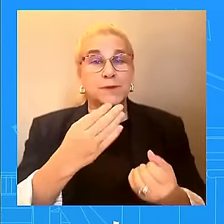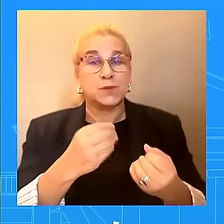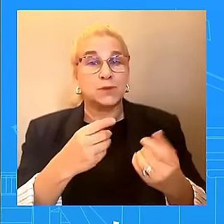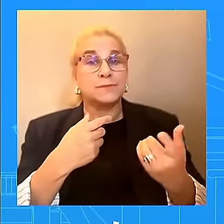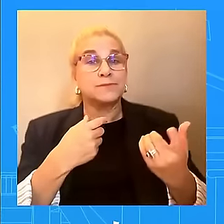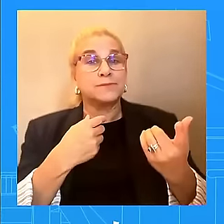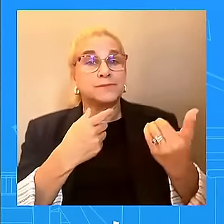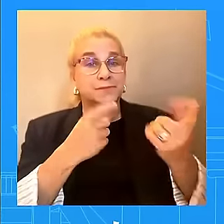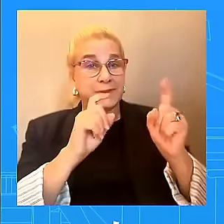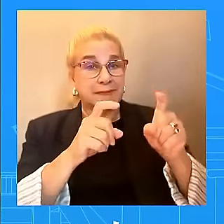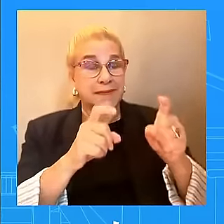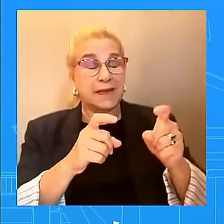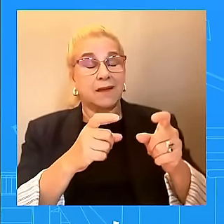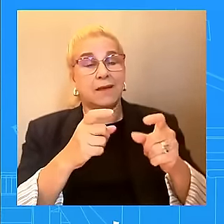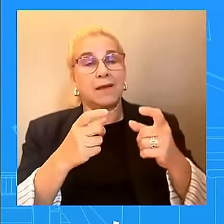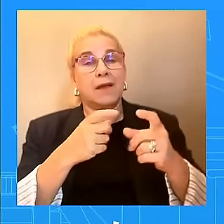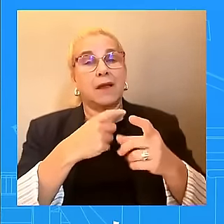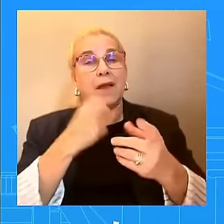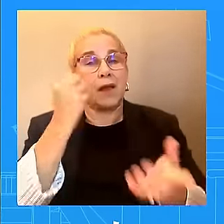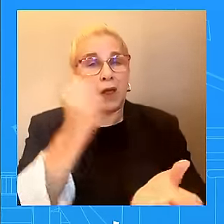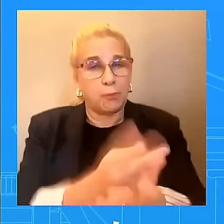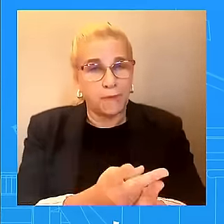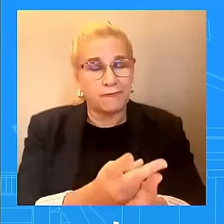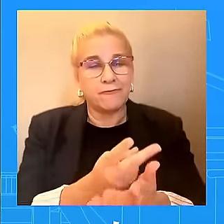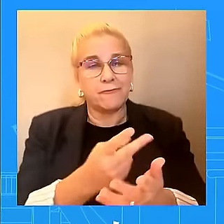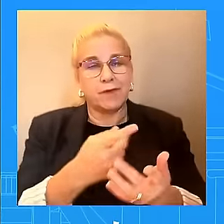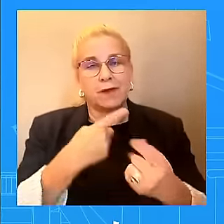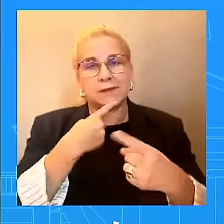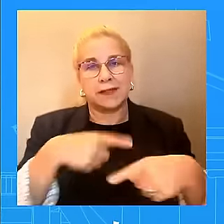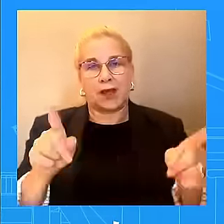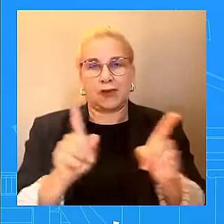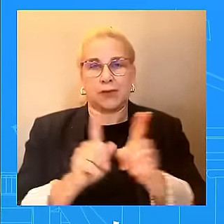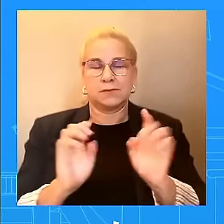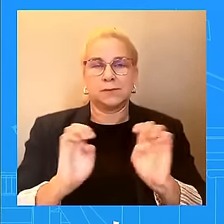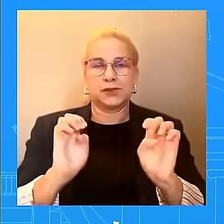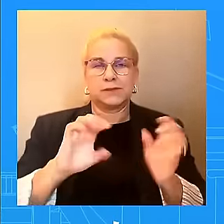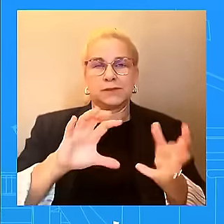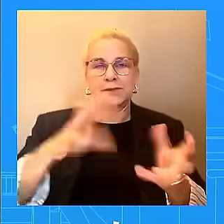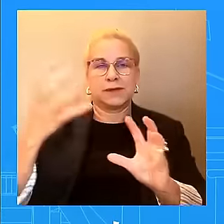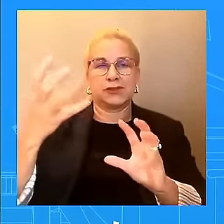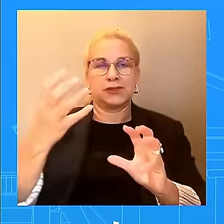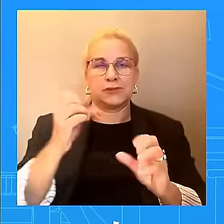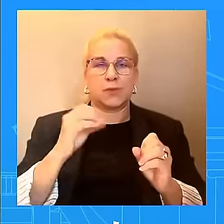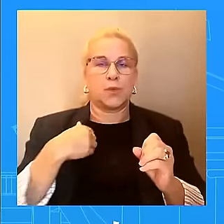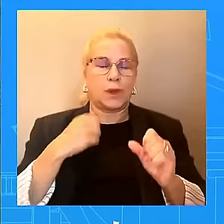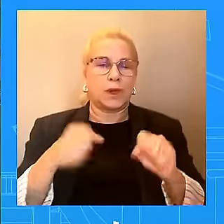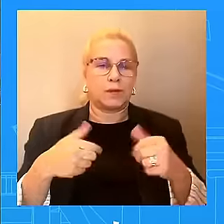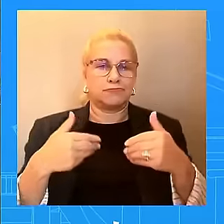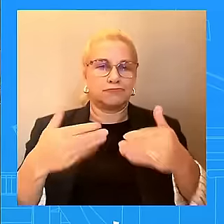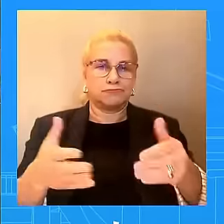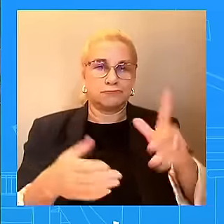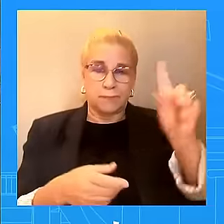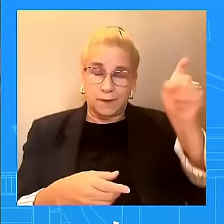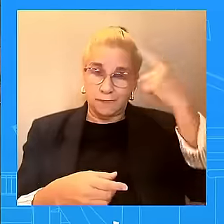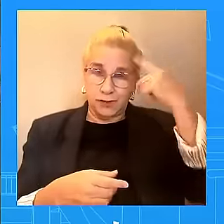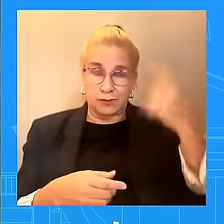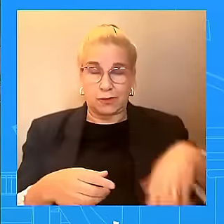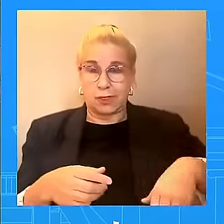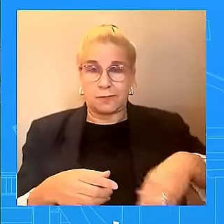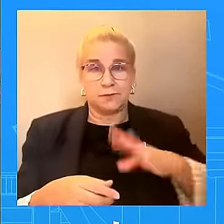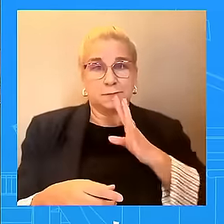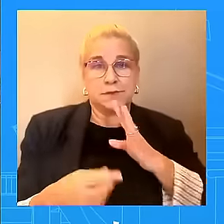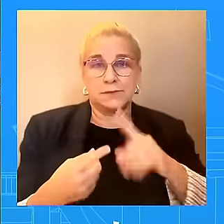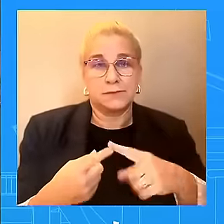And so we're taking this very, very seriously. That's for the Governor to speak to. That is. Trump and some of his Republican allies have been spreading